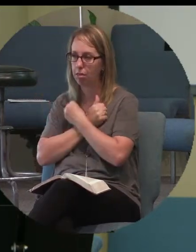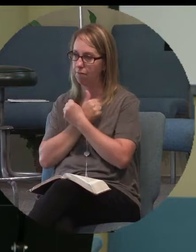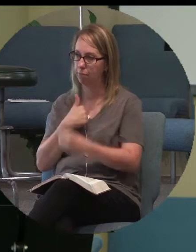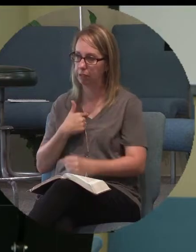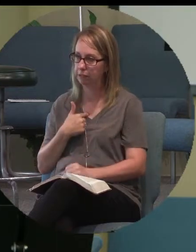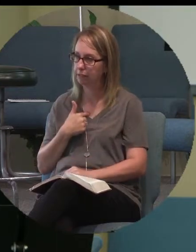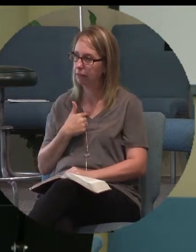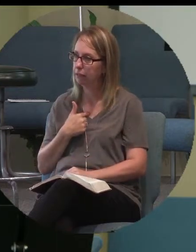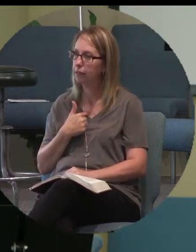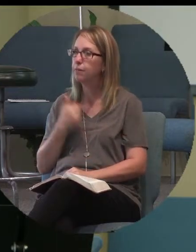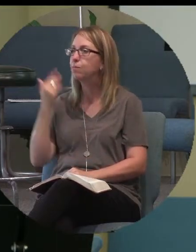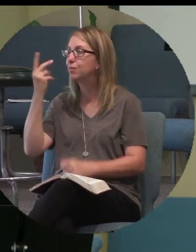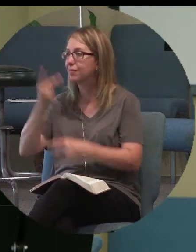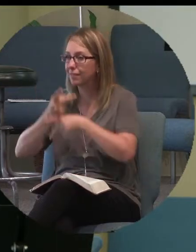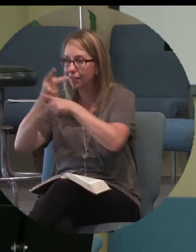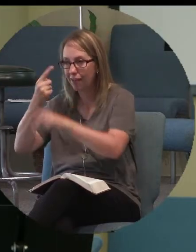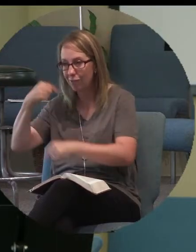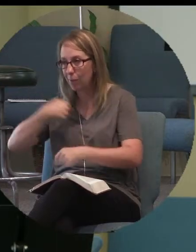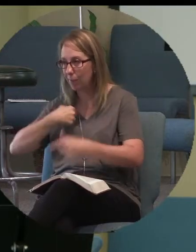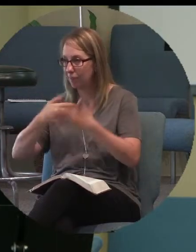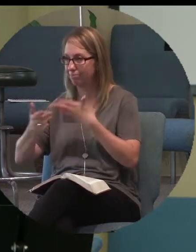You care for me anyway.